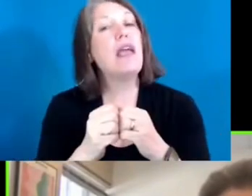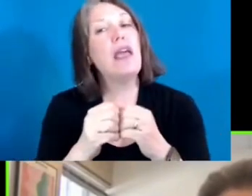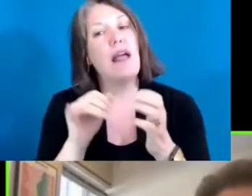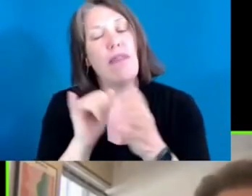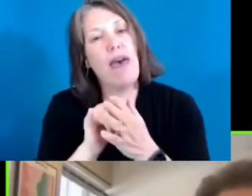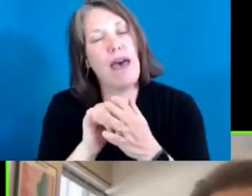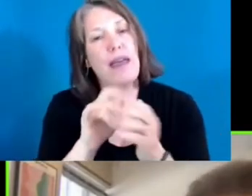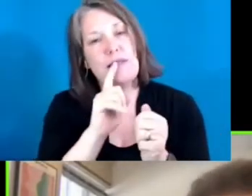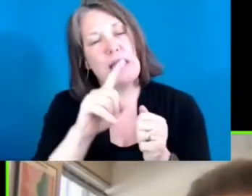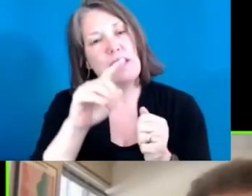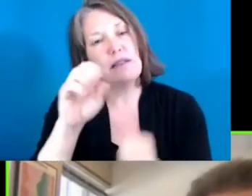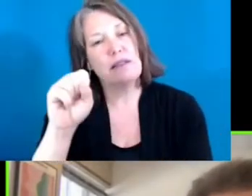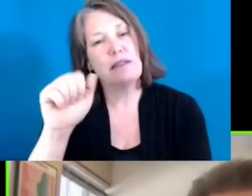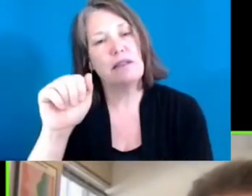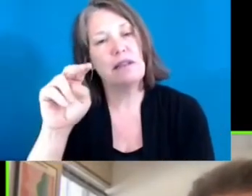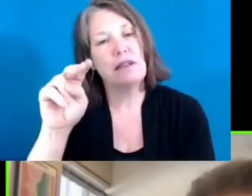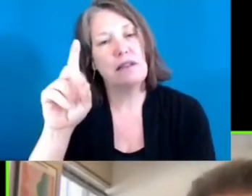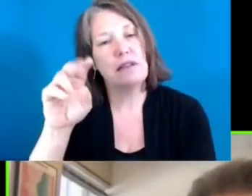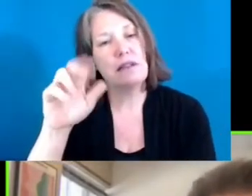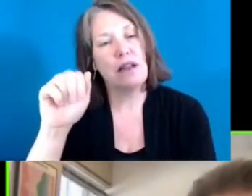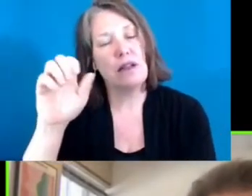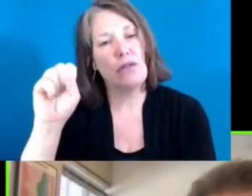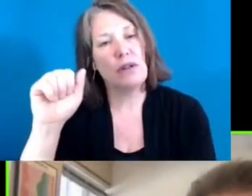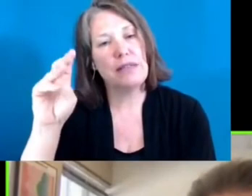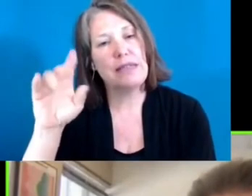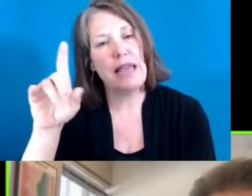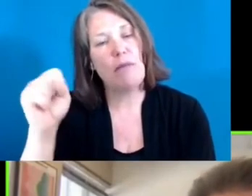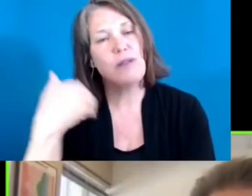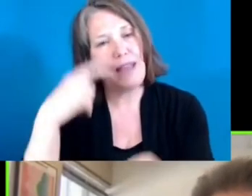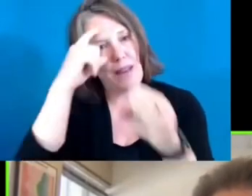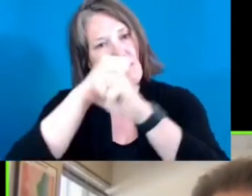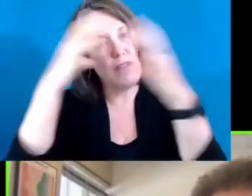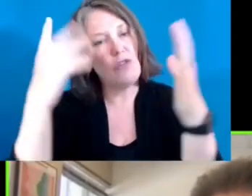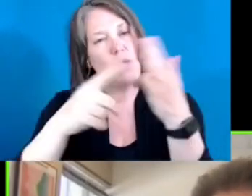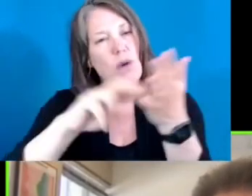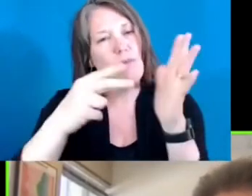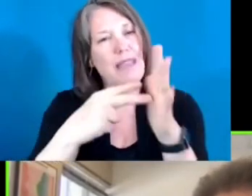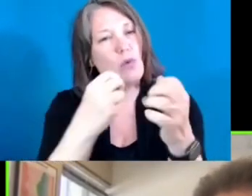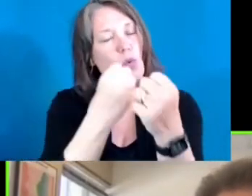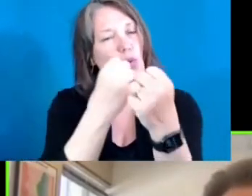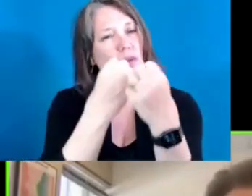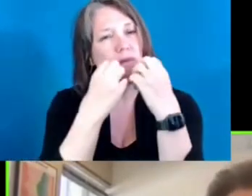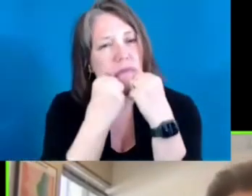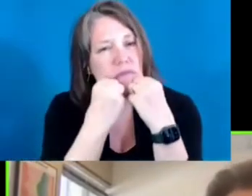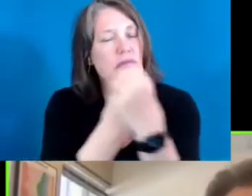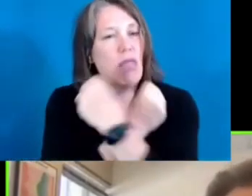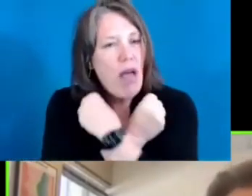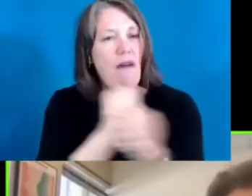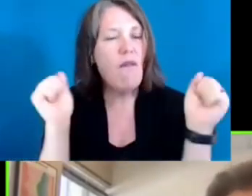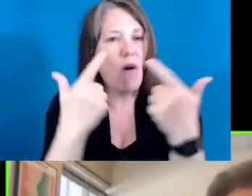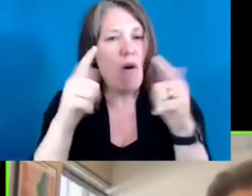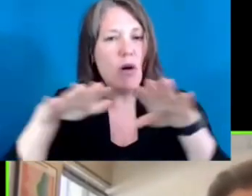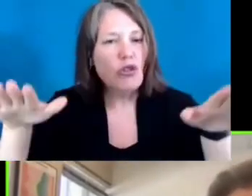been because Sandra Samuels had a vision of what it meant to really love all of our children and then to really